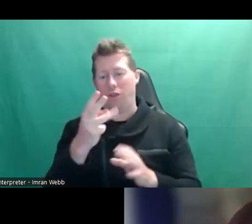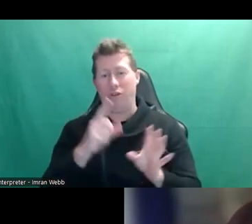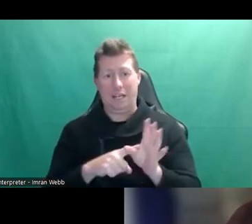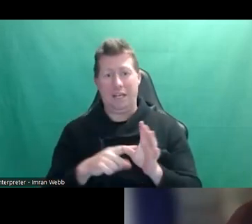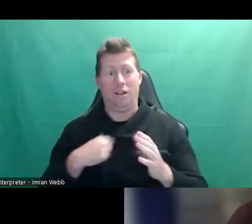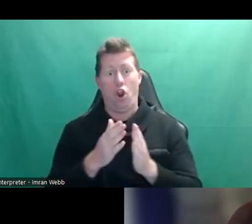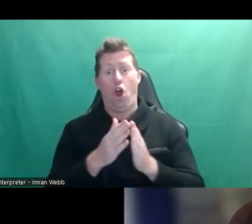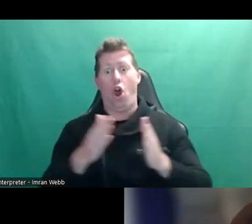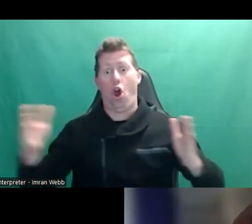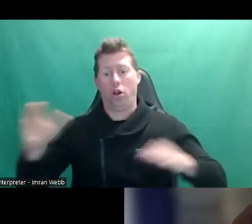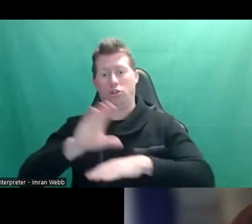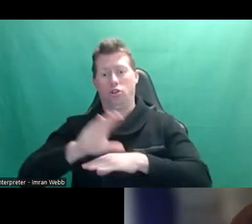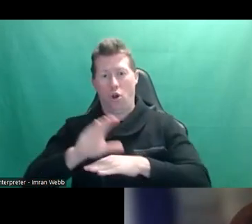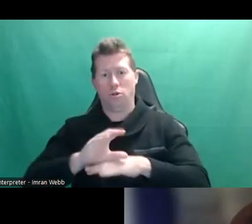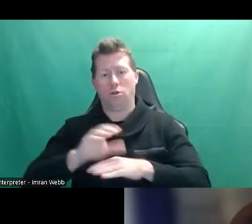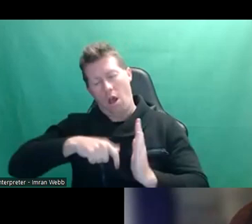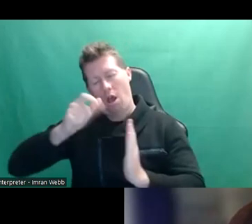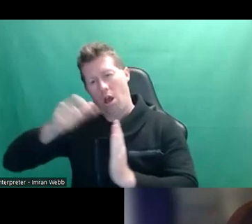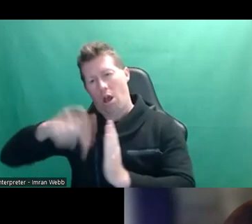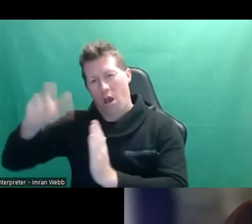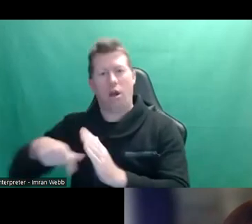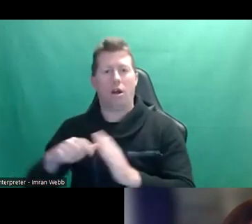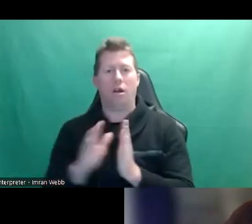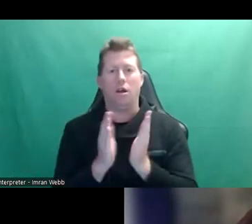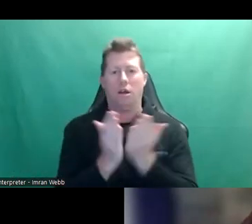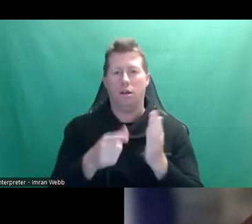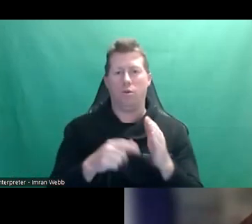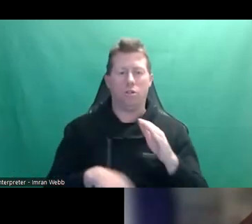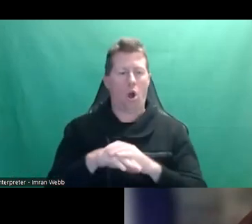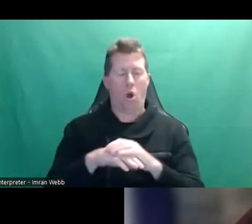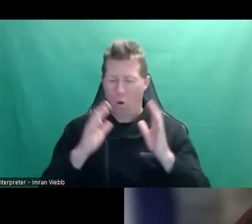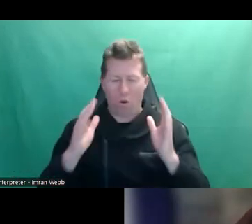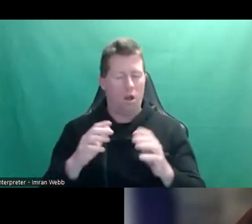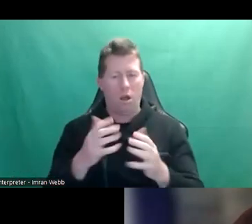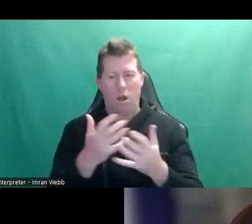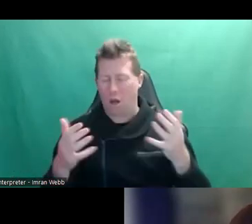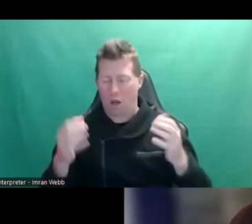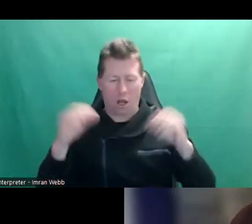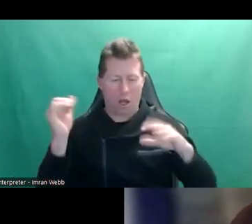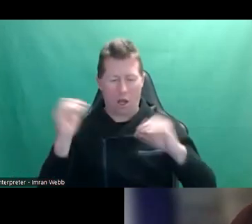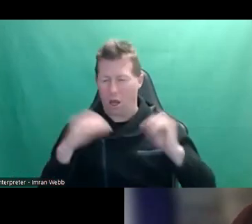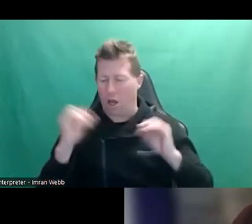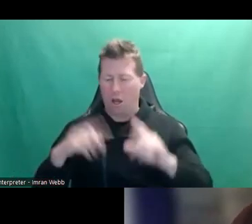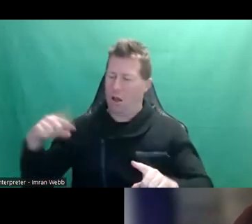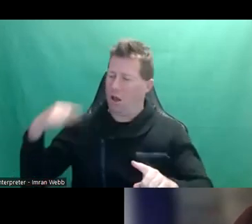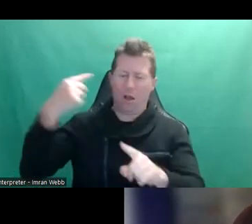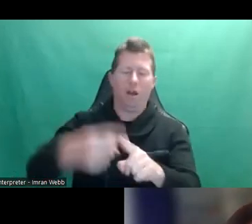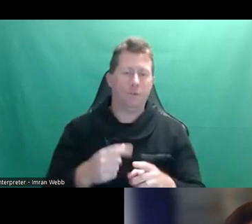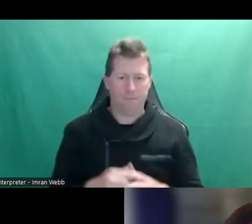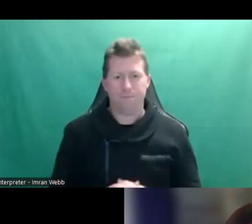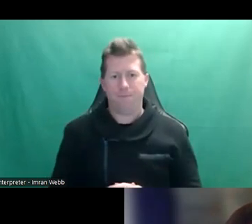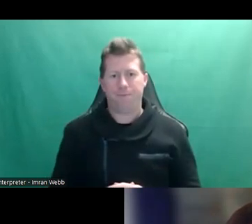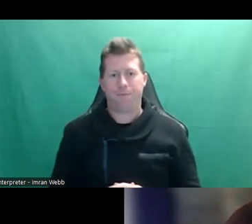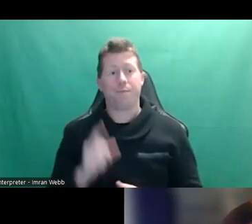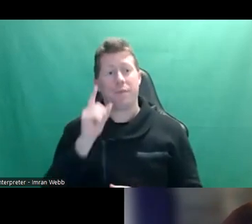to that column in the magazine. But Dolly Doctor, of course, was a whole section and there were many, many contributors over those years. And even